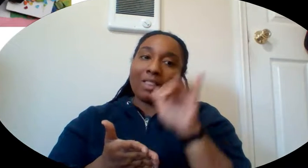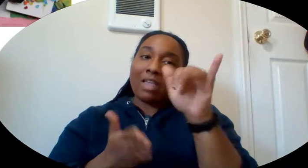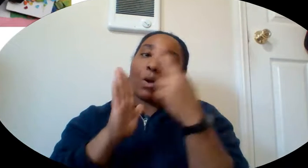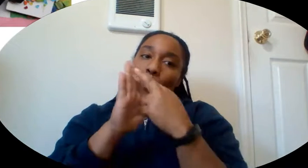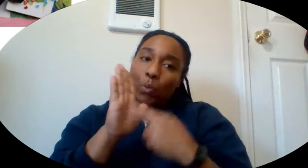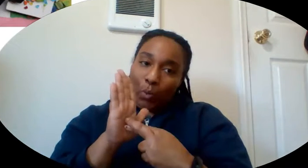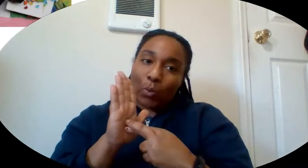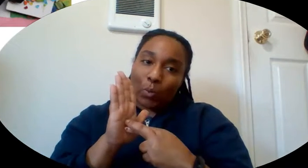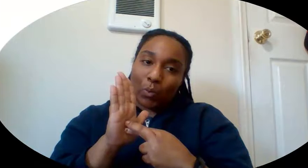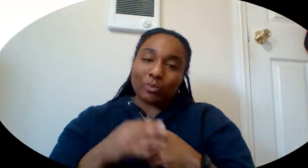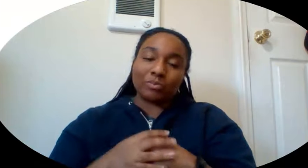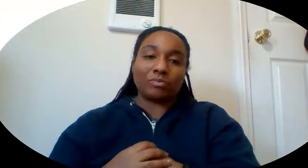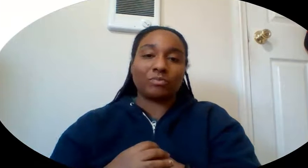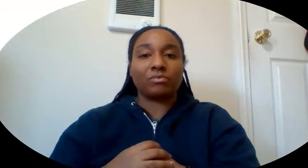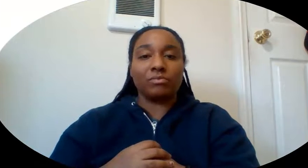rules.